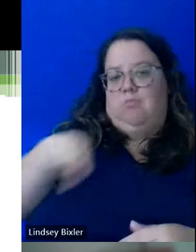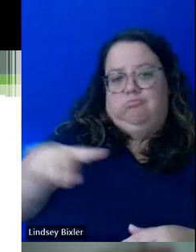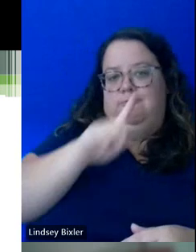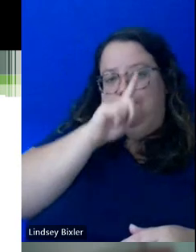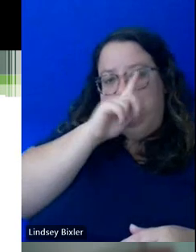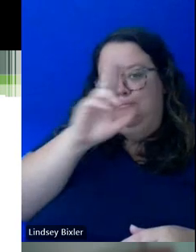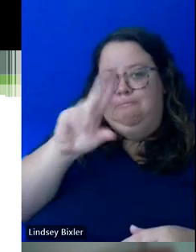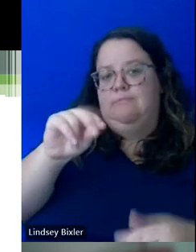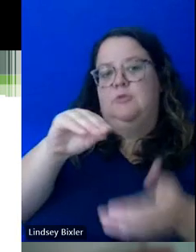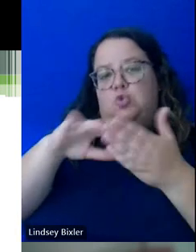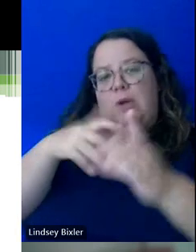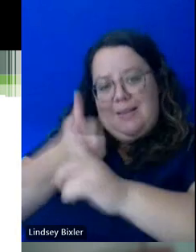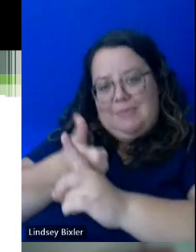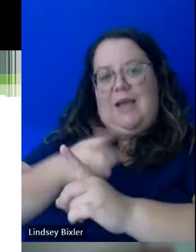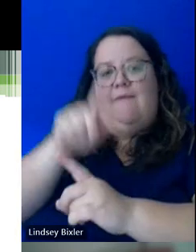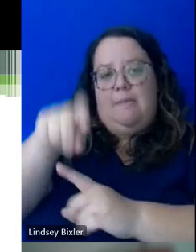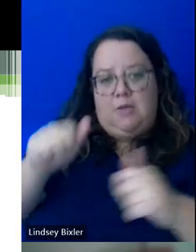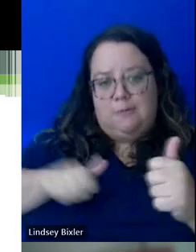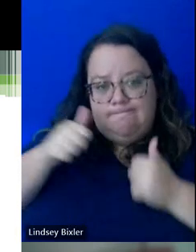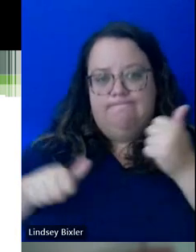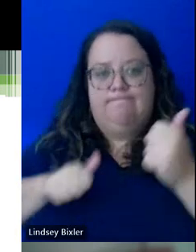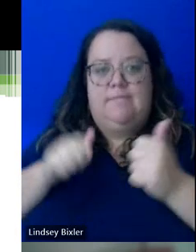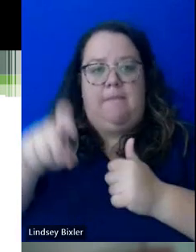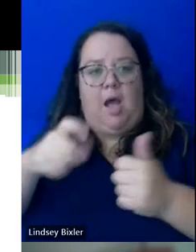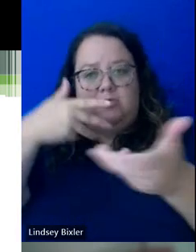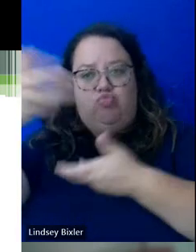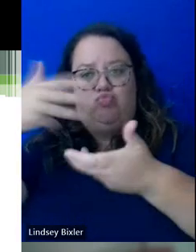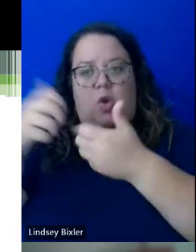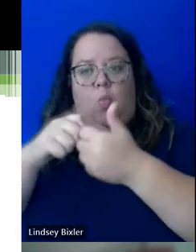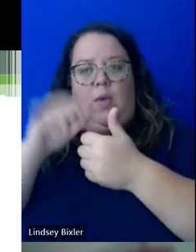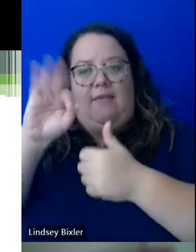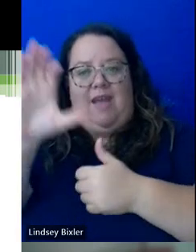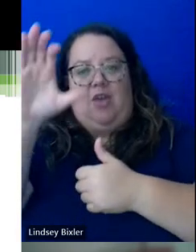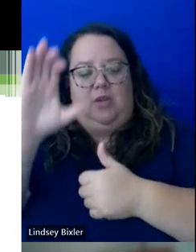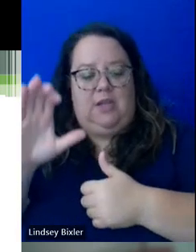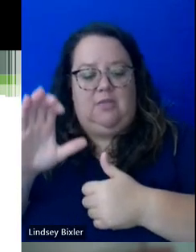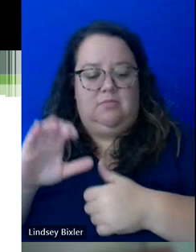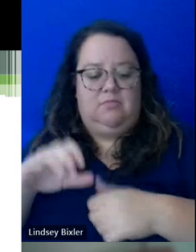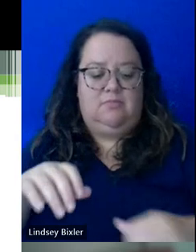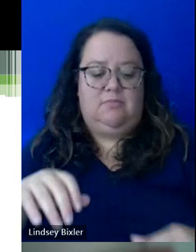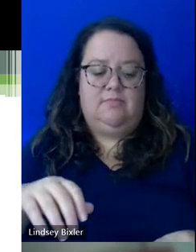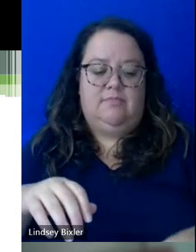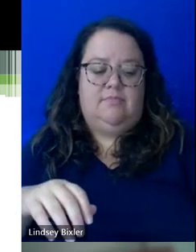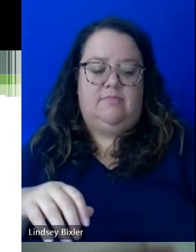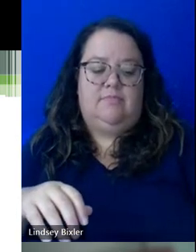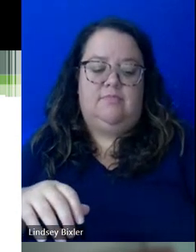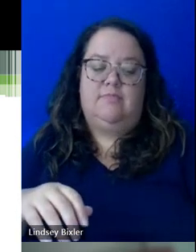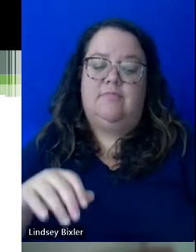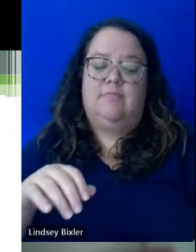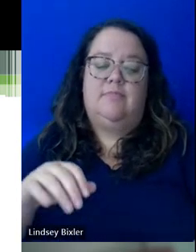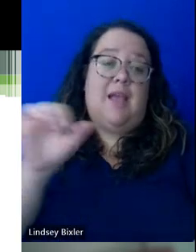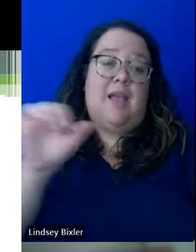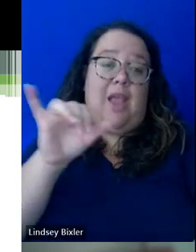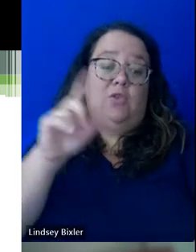letter on their own behalf. They have to have those follow-up conversations with faculty. And similarly, they have to be in touch with our